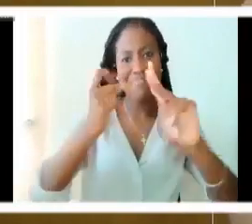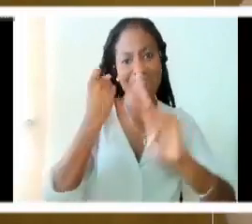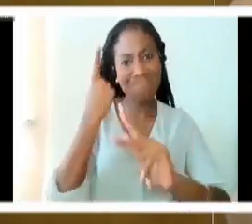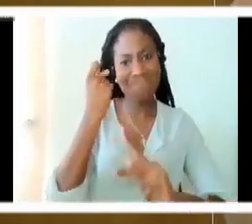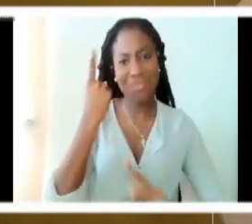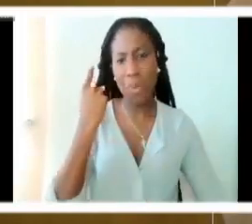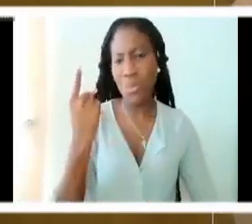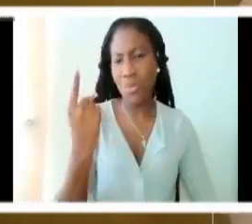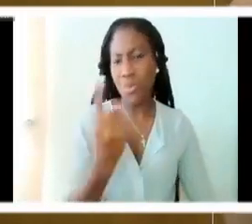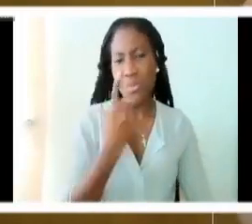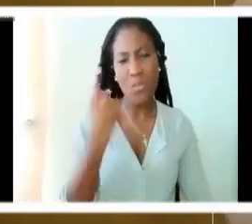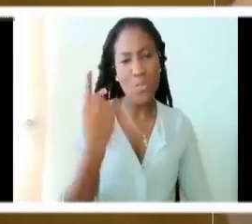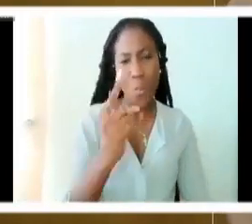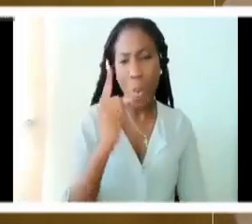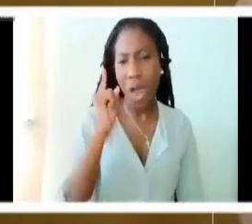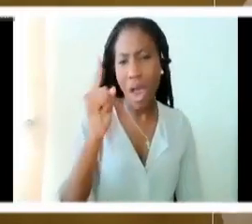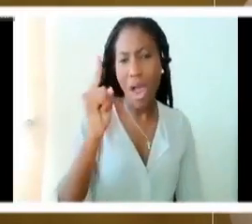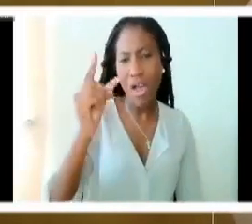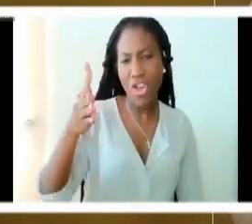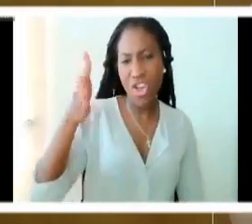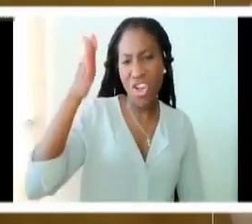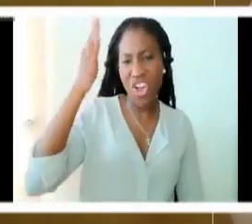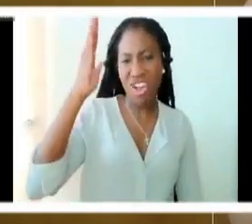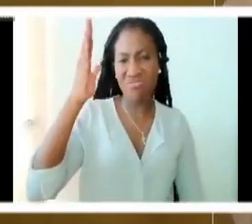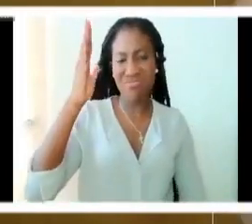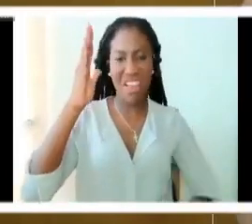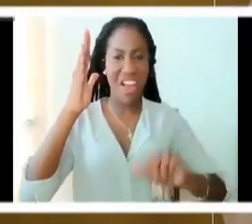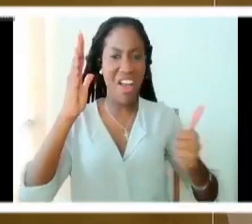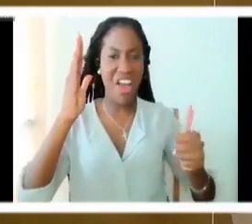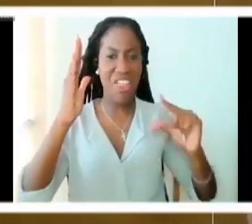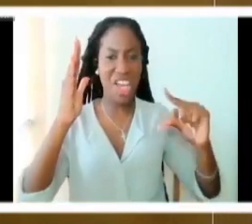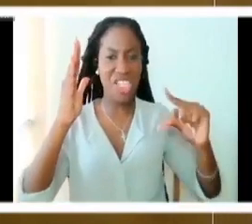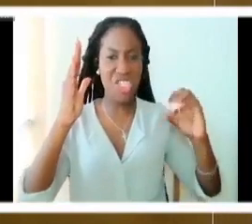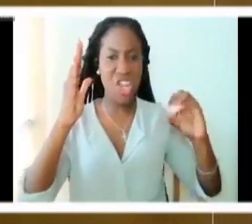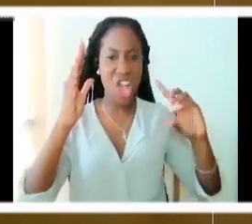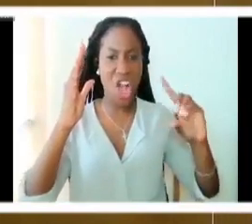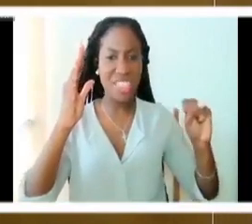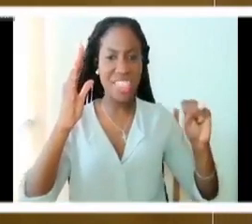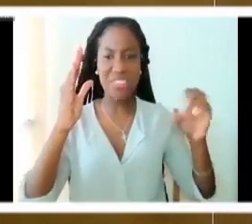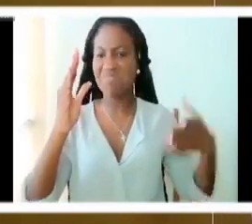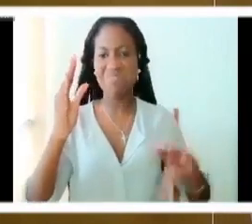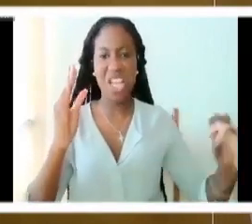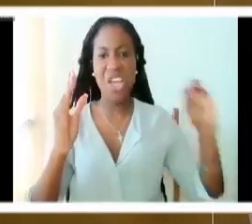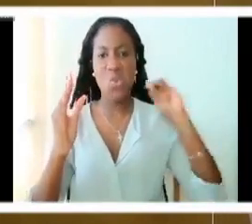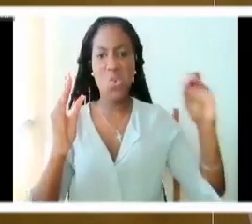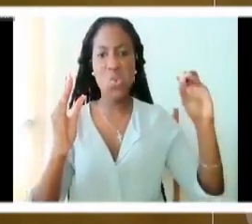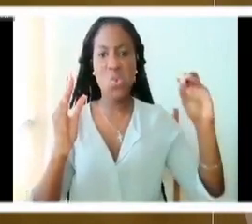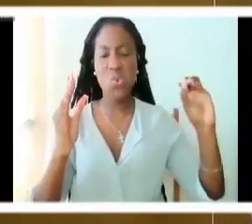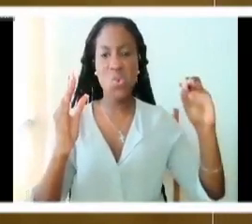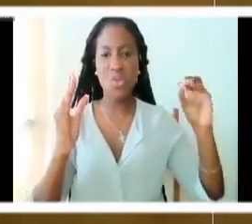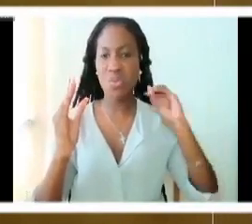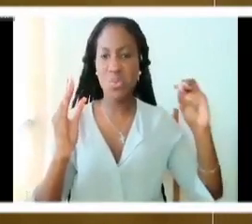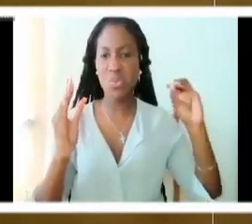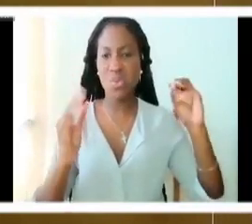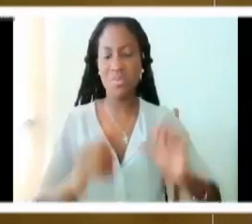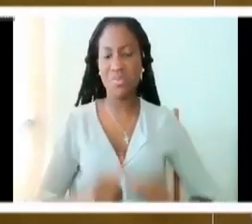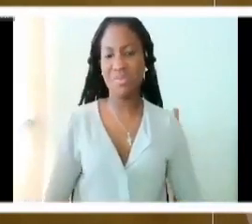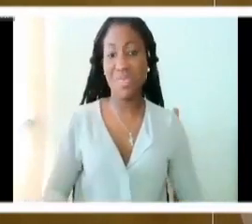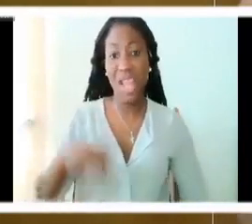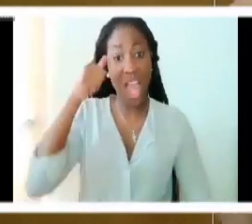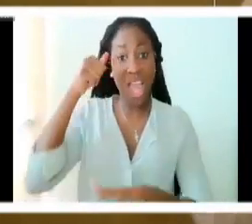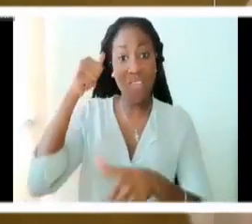the gods of the heathens are not. They are not. If you remember Elijah